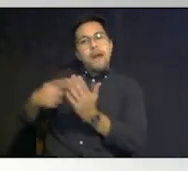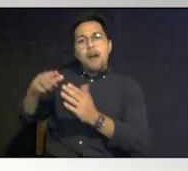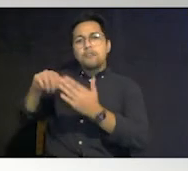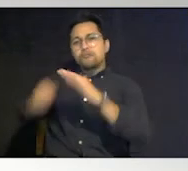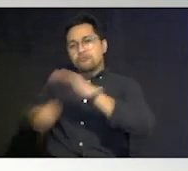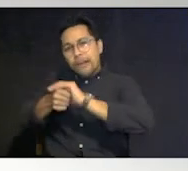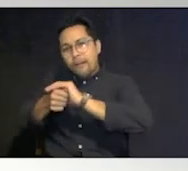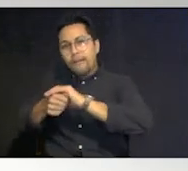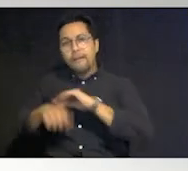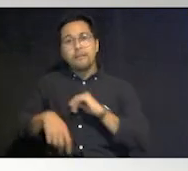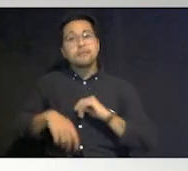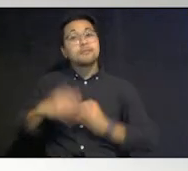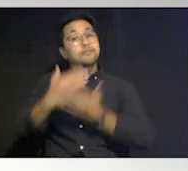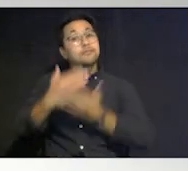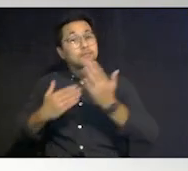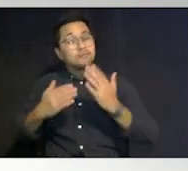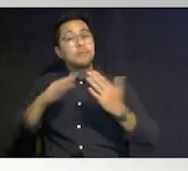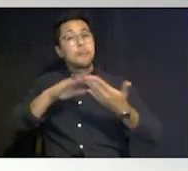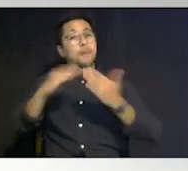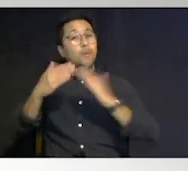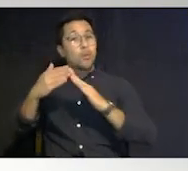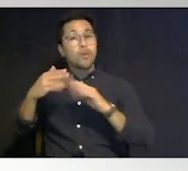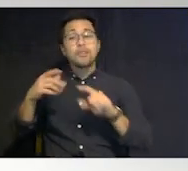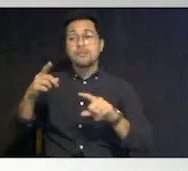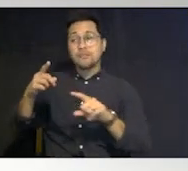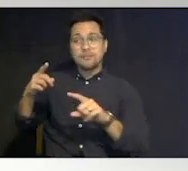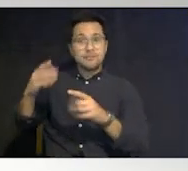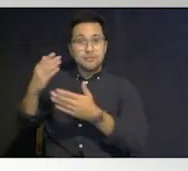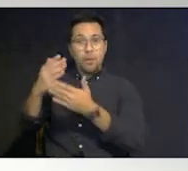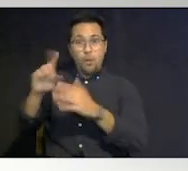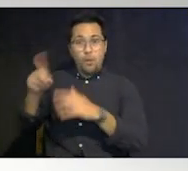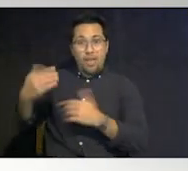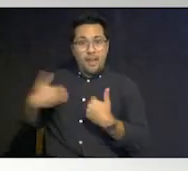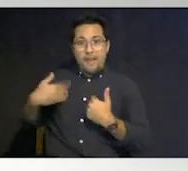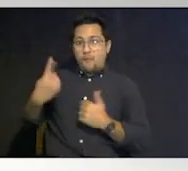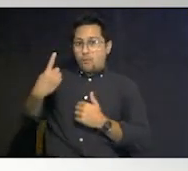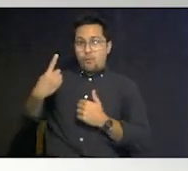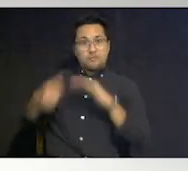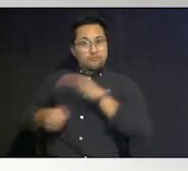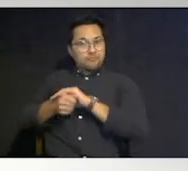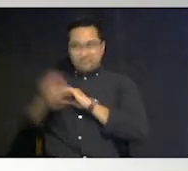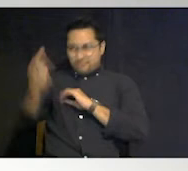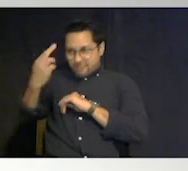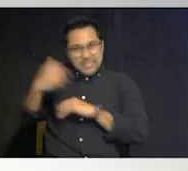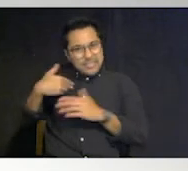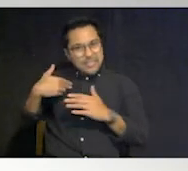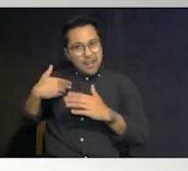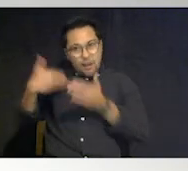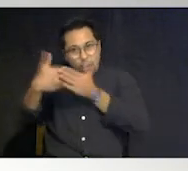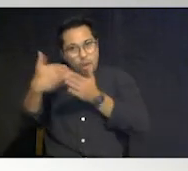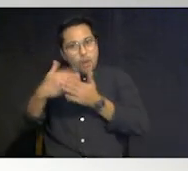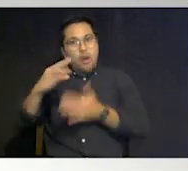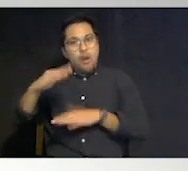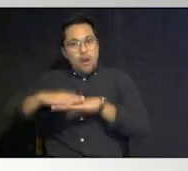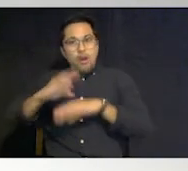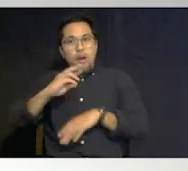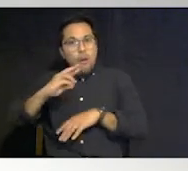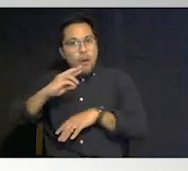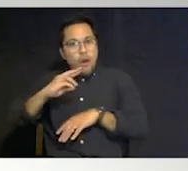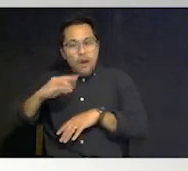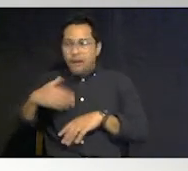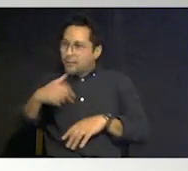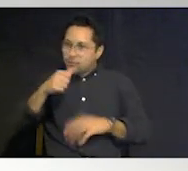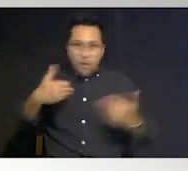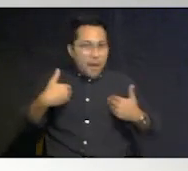some communities excuse me have one shelter because they're a coastal community and they don't have any buildings that will withstand